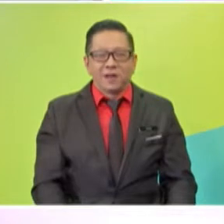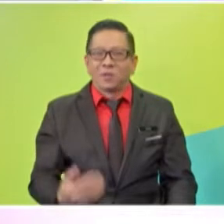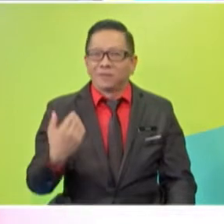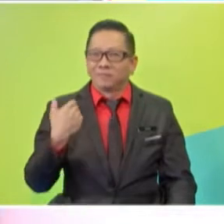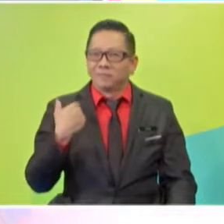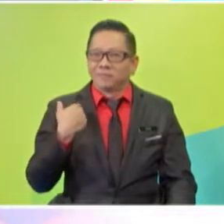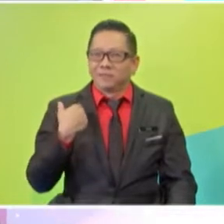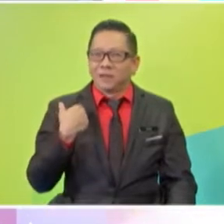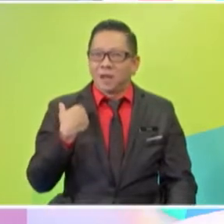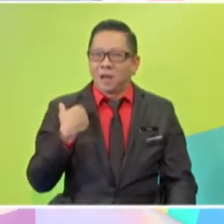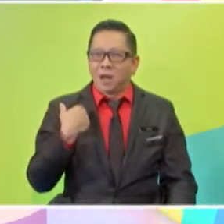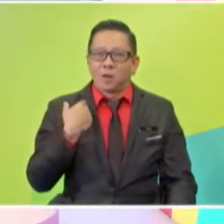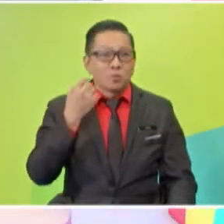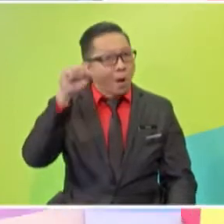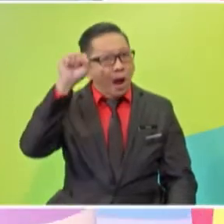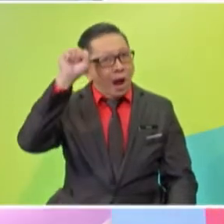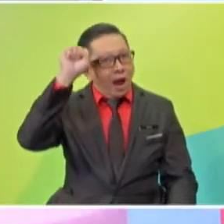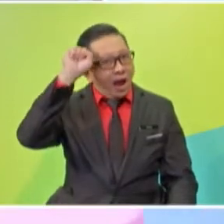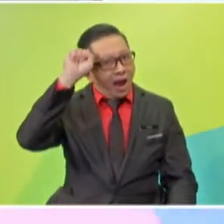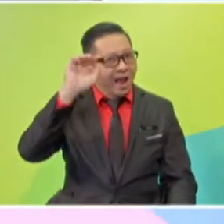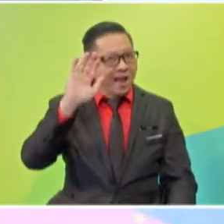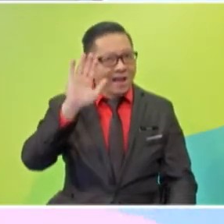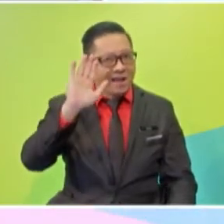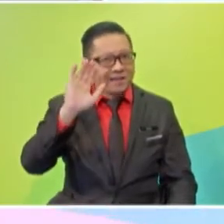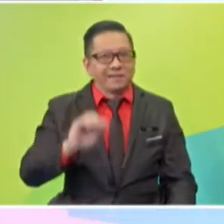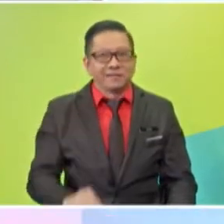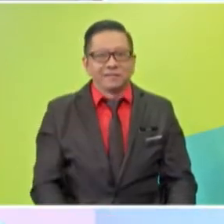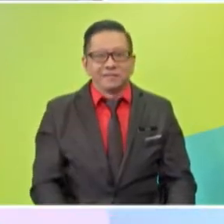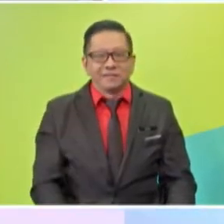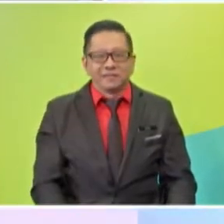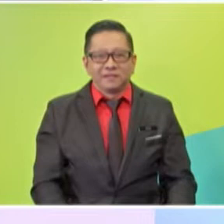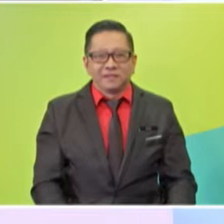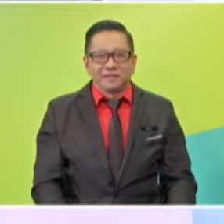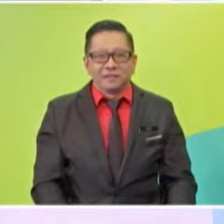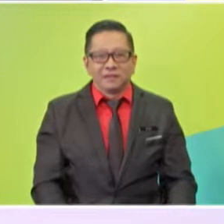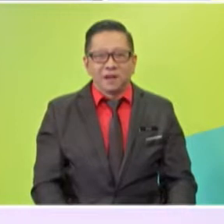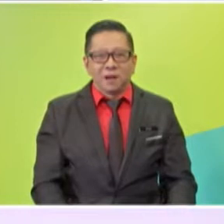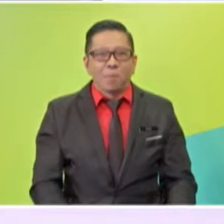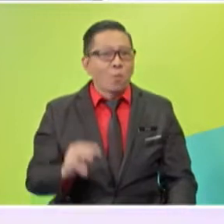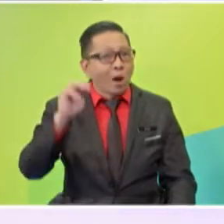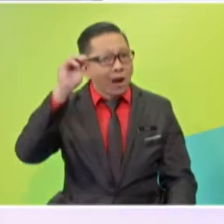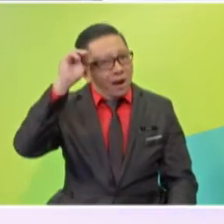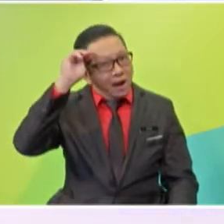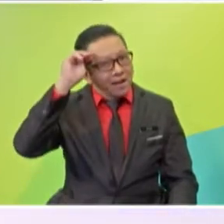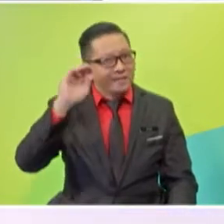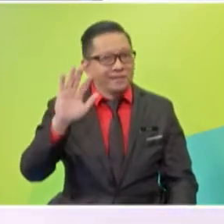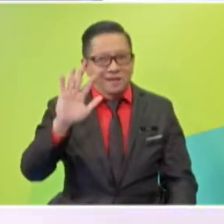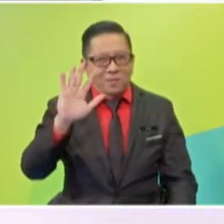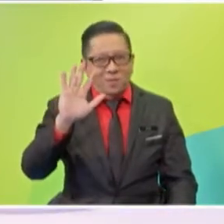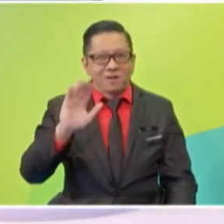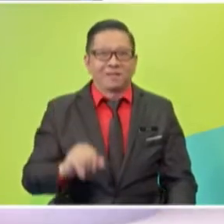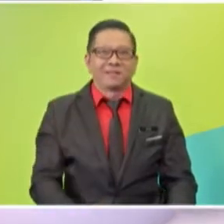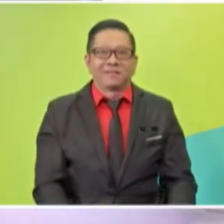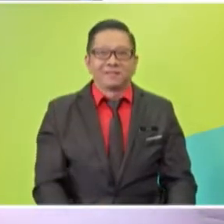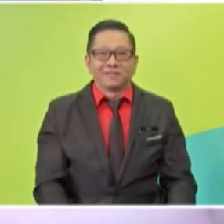we have Subas. Hi, Subas. Okay, and we have Muas. Hi, Muas.